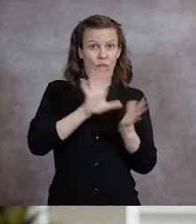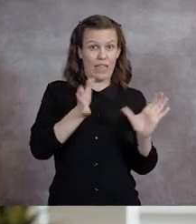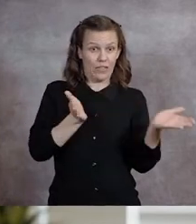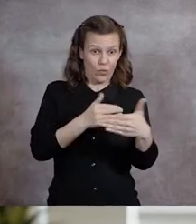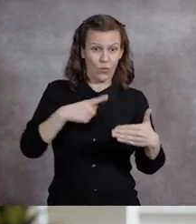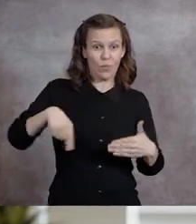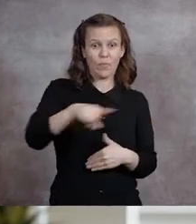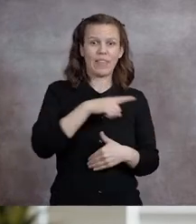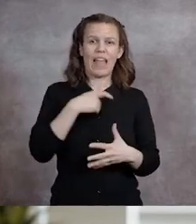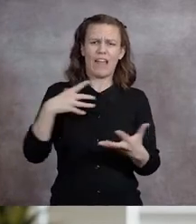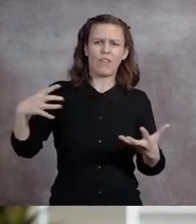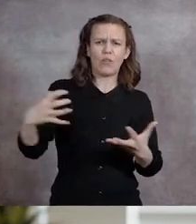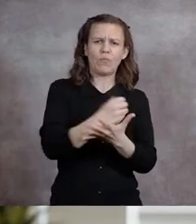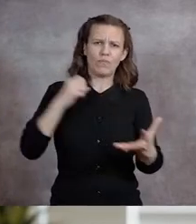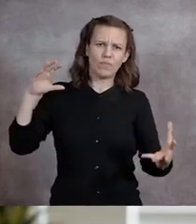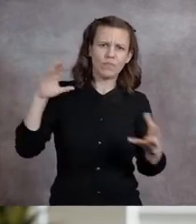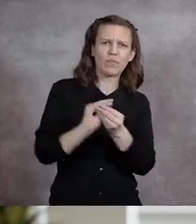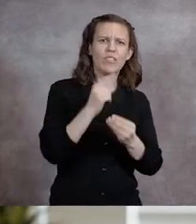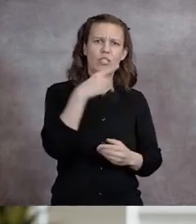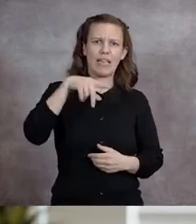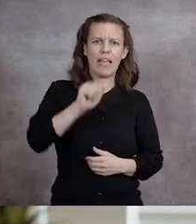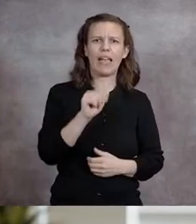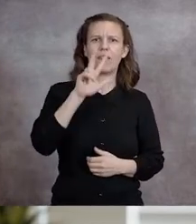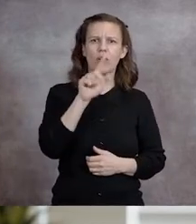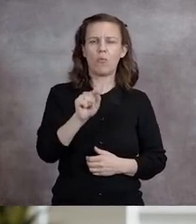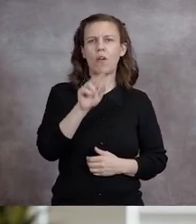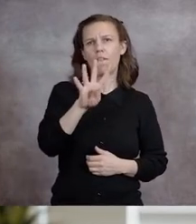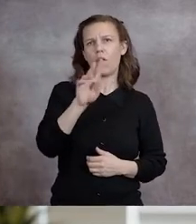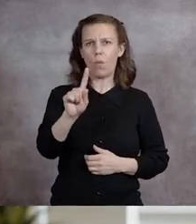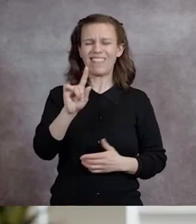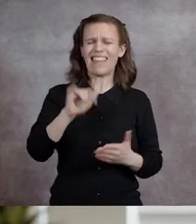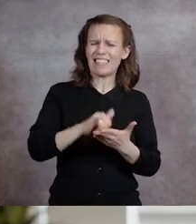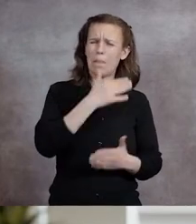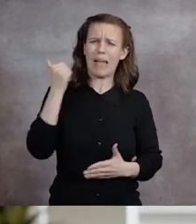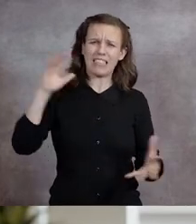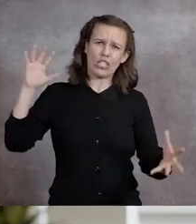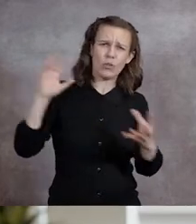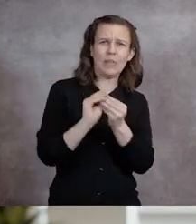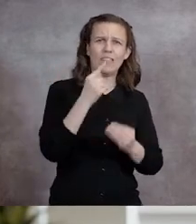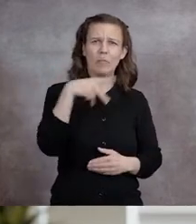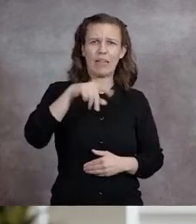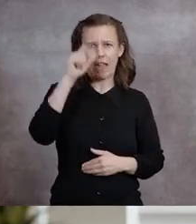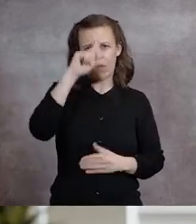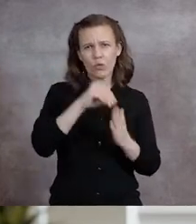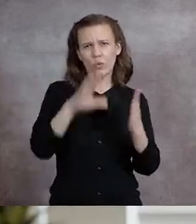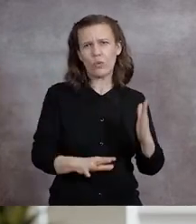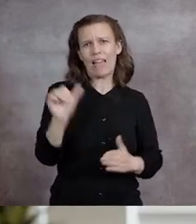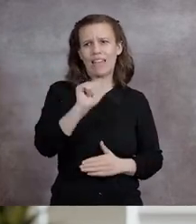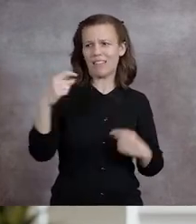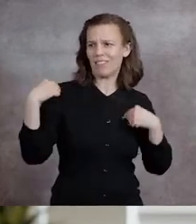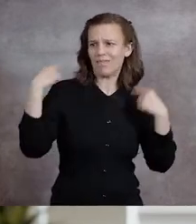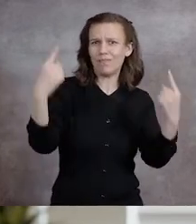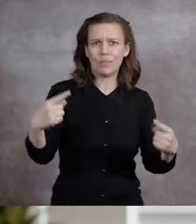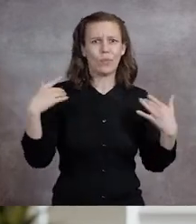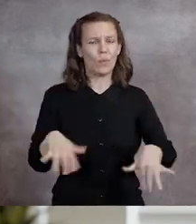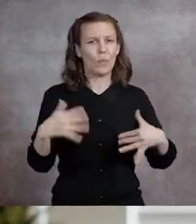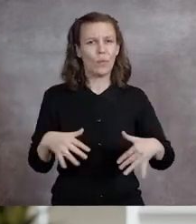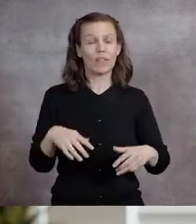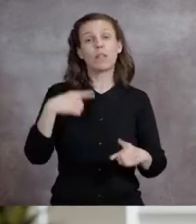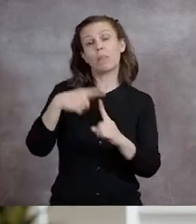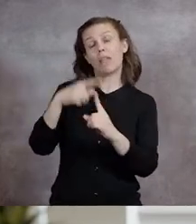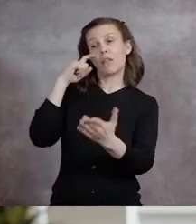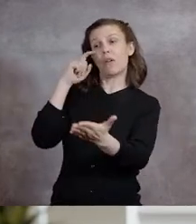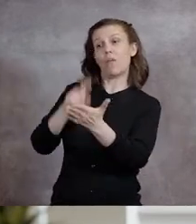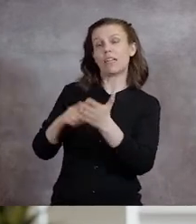GPA of 3.41, the best in Lobo history. I also want to recognize the leadership of UNM